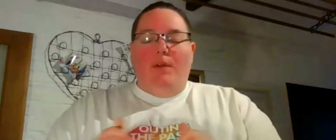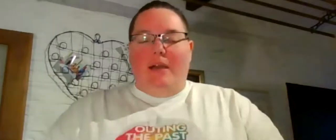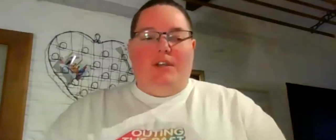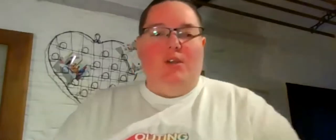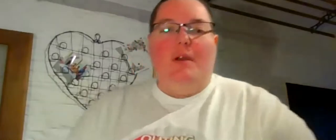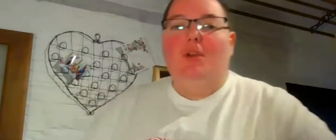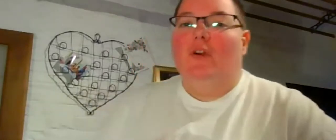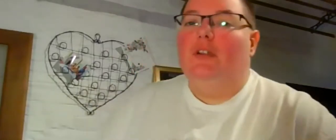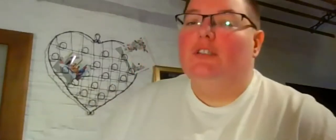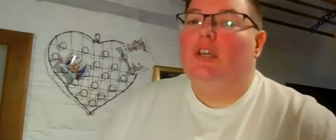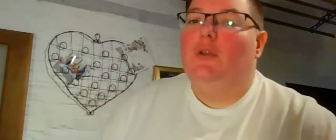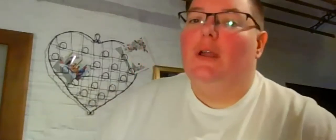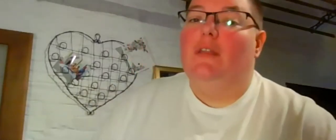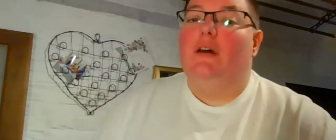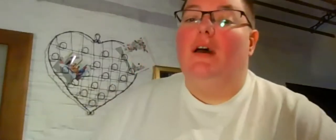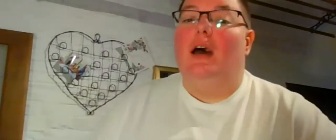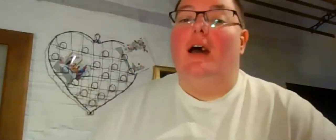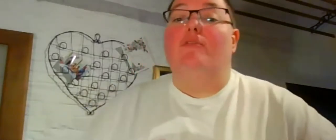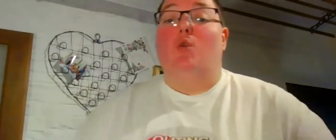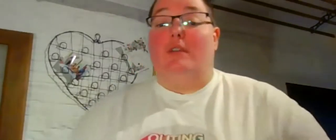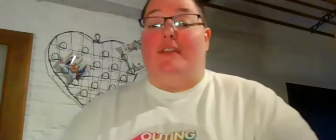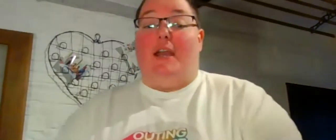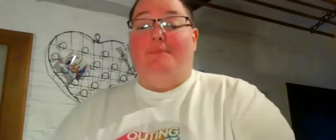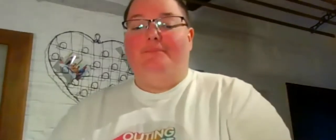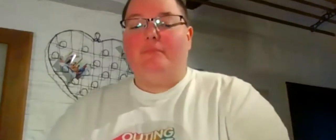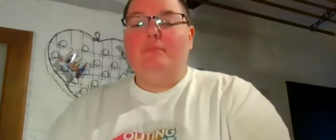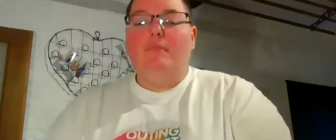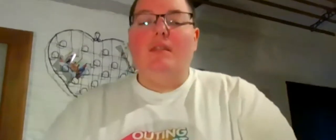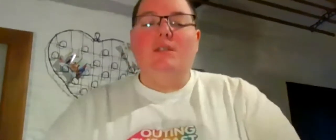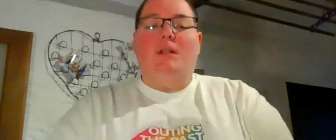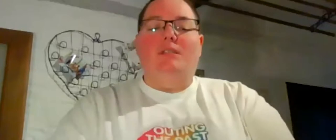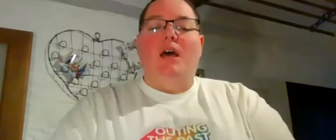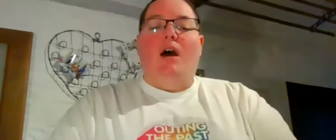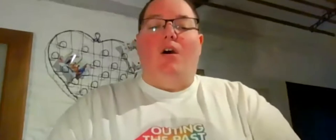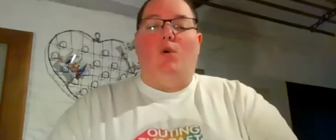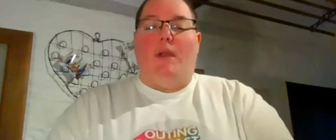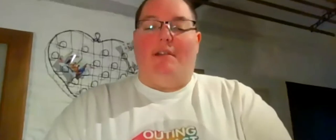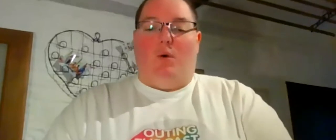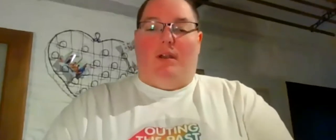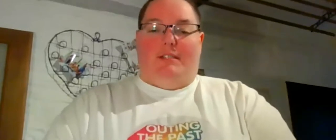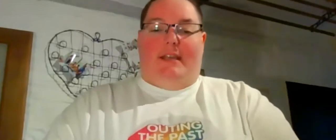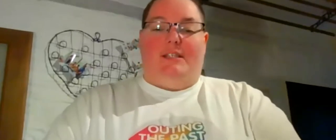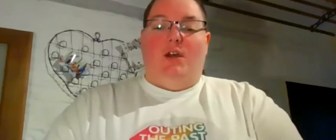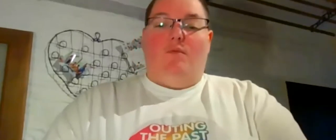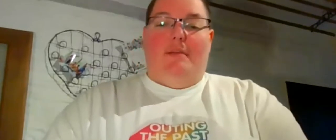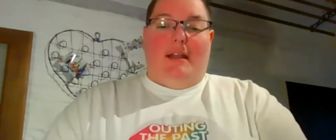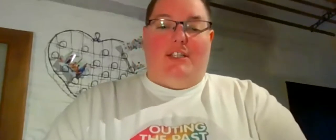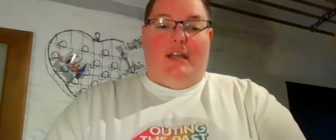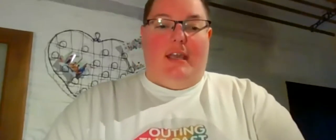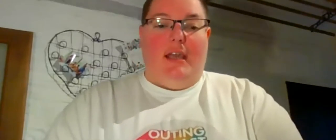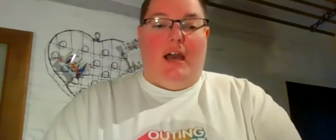We're now going to move on to another recorded video. This one's on queer equalities,